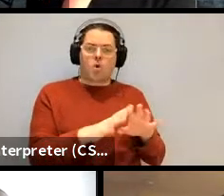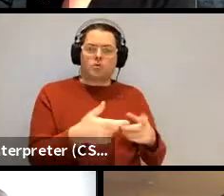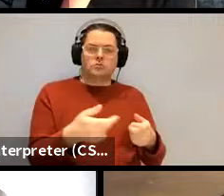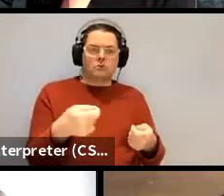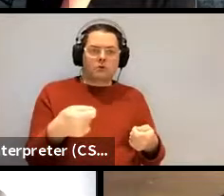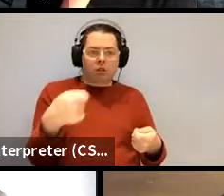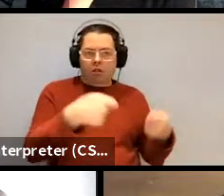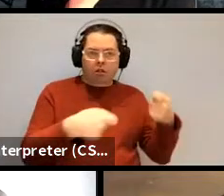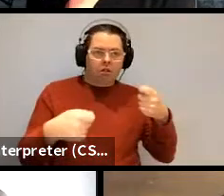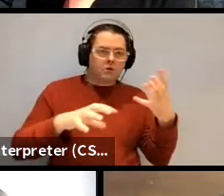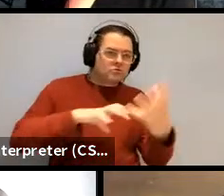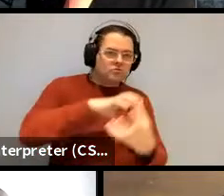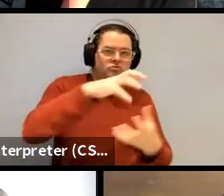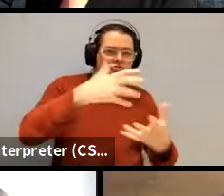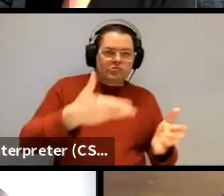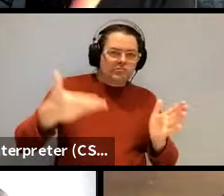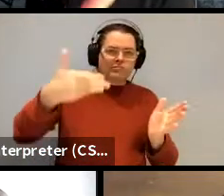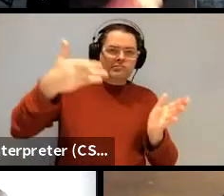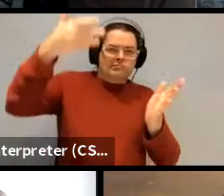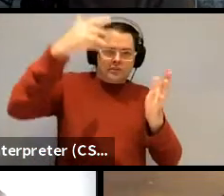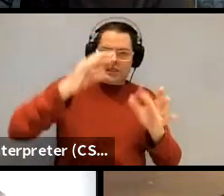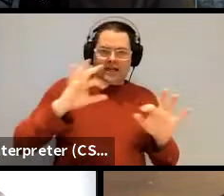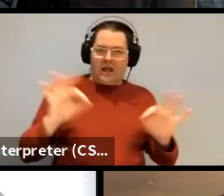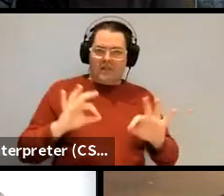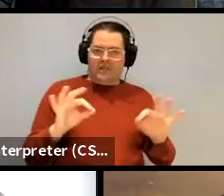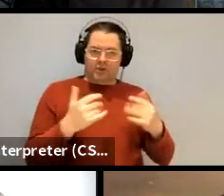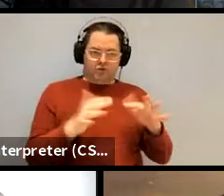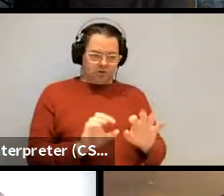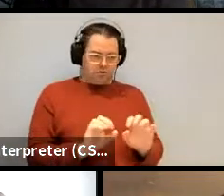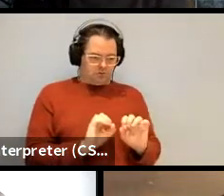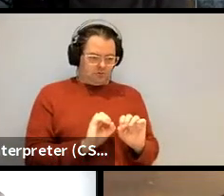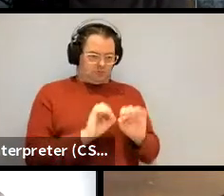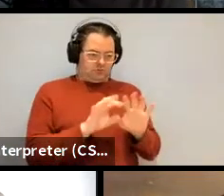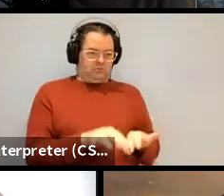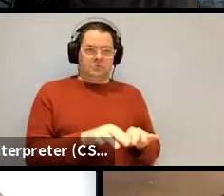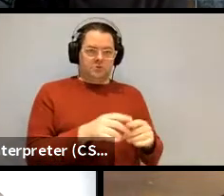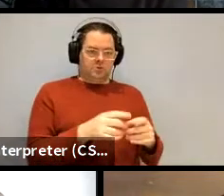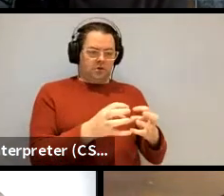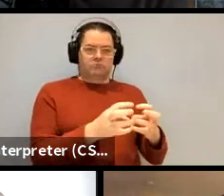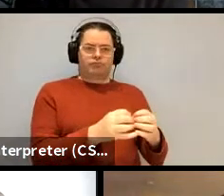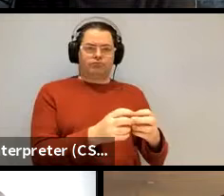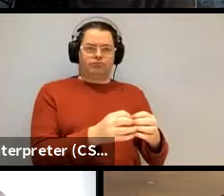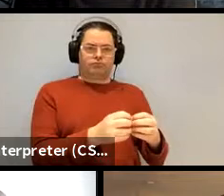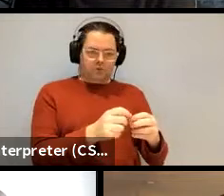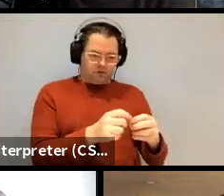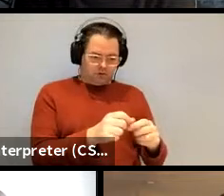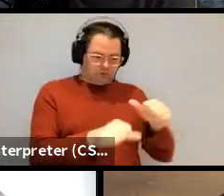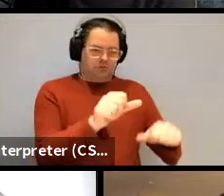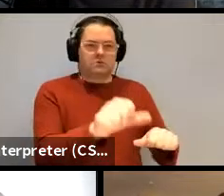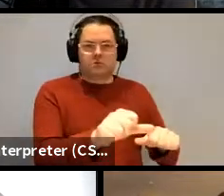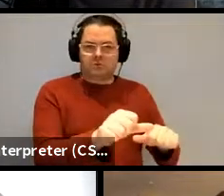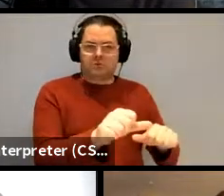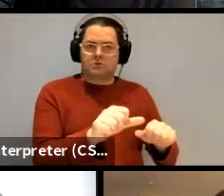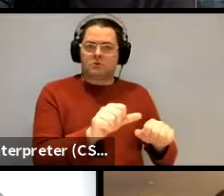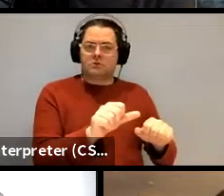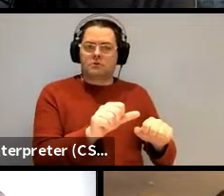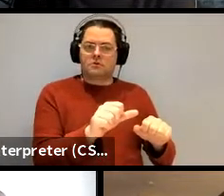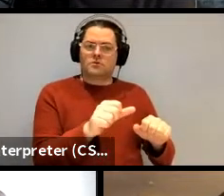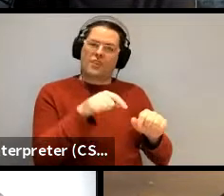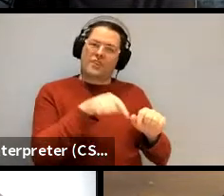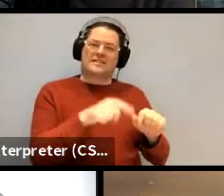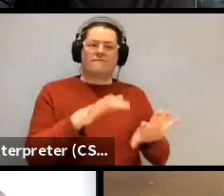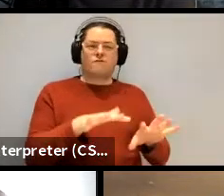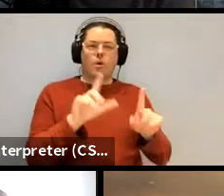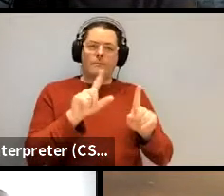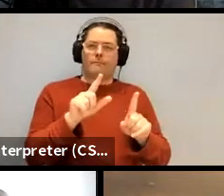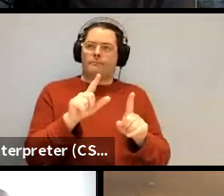to commit to anything to build things uh from from from from uh let's say bottom up